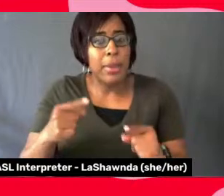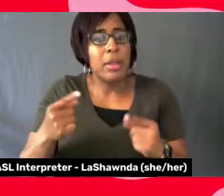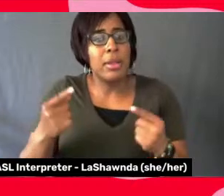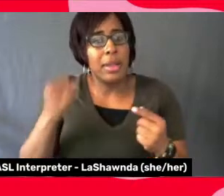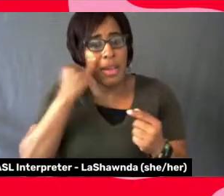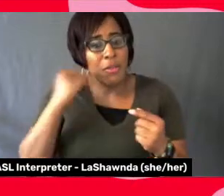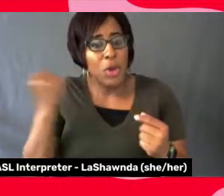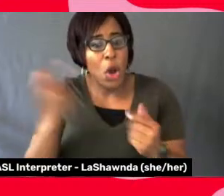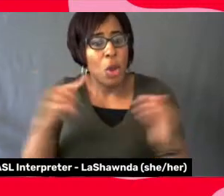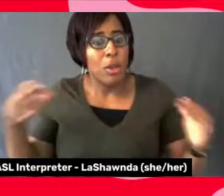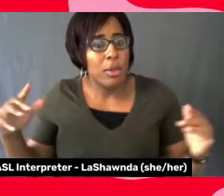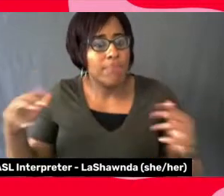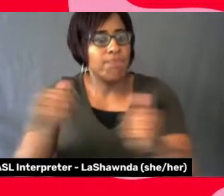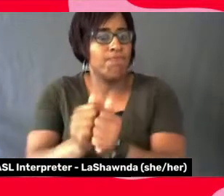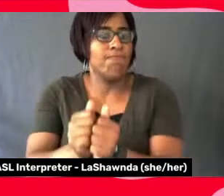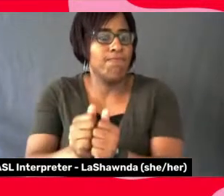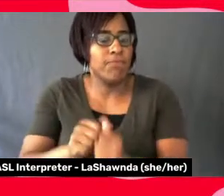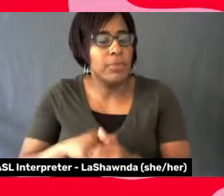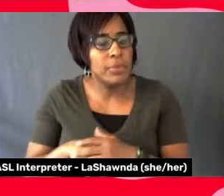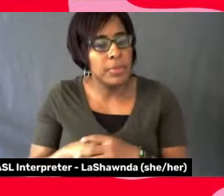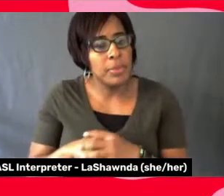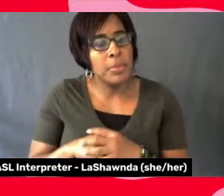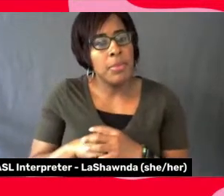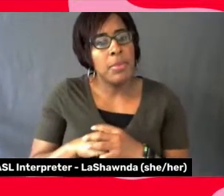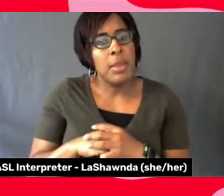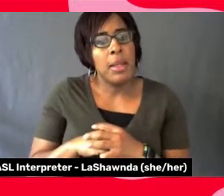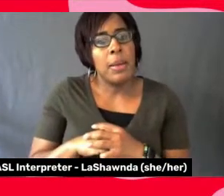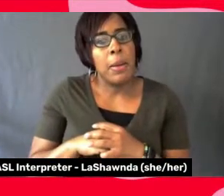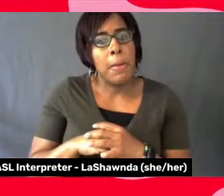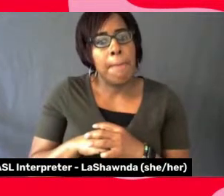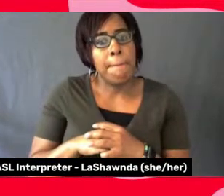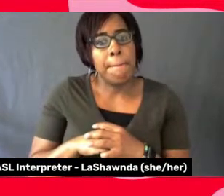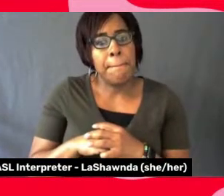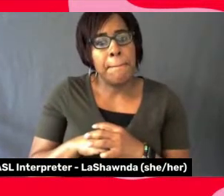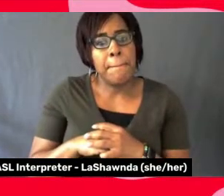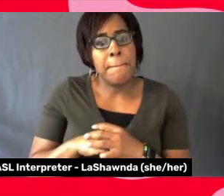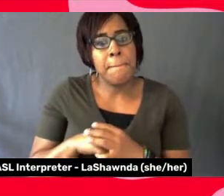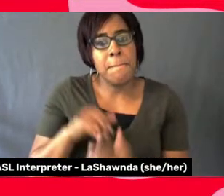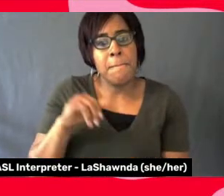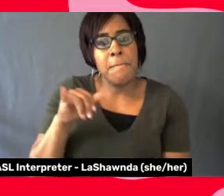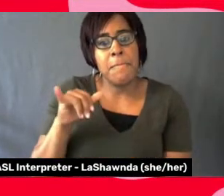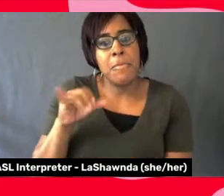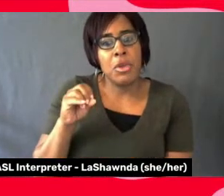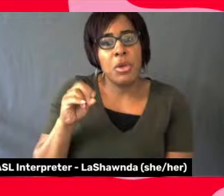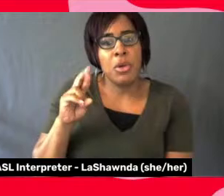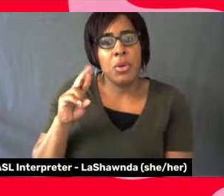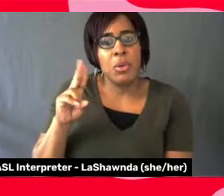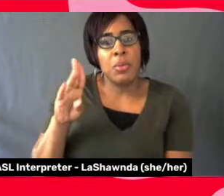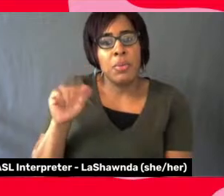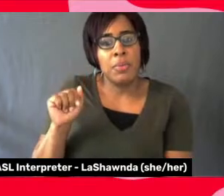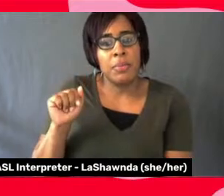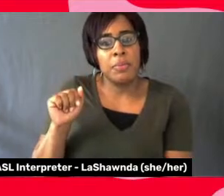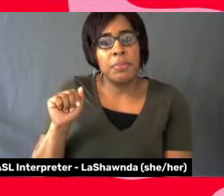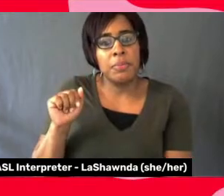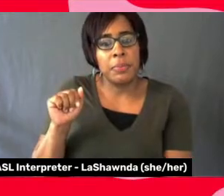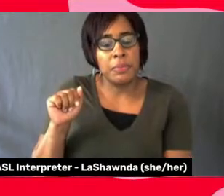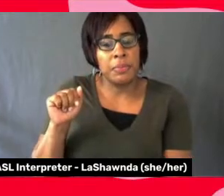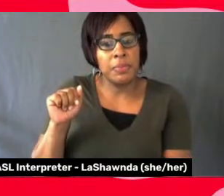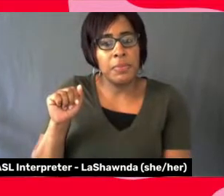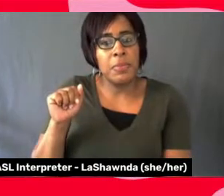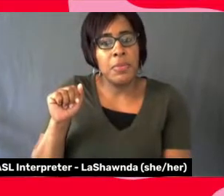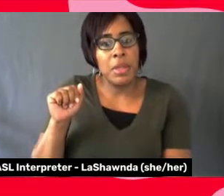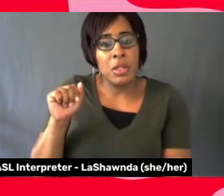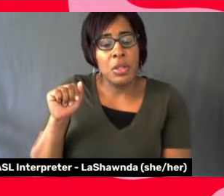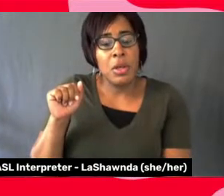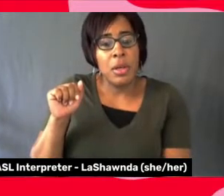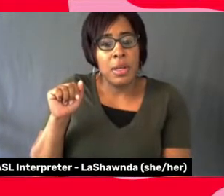And just on that, that note, I think, you know, that these women, right, opened up the